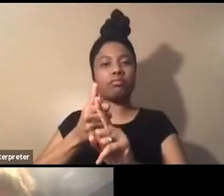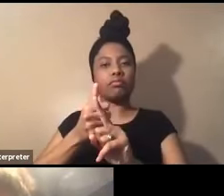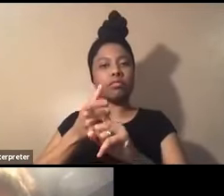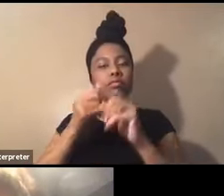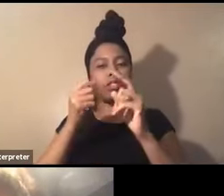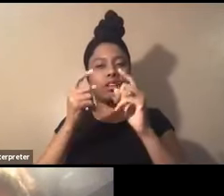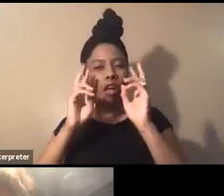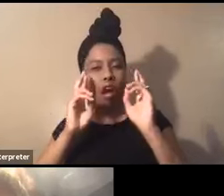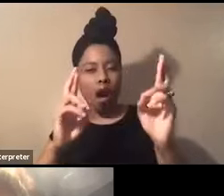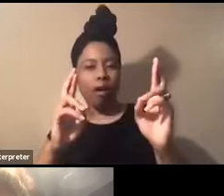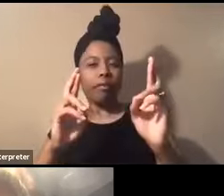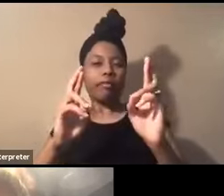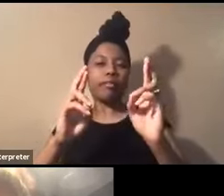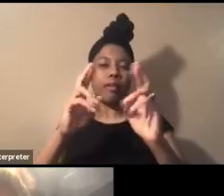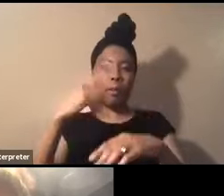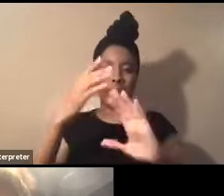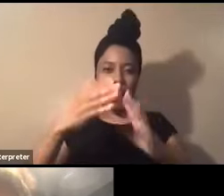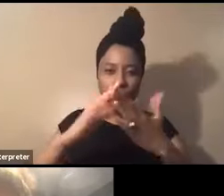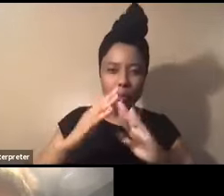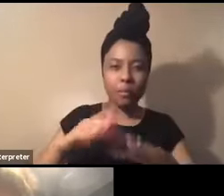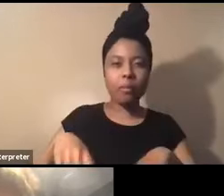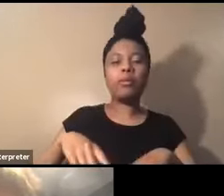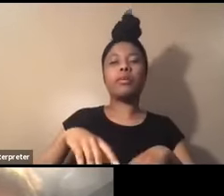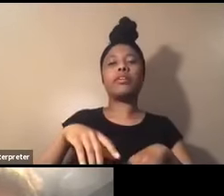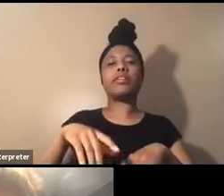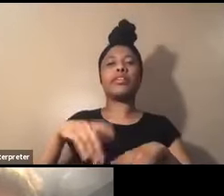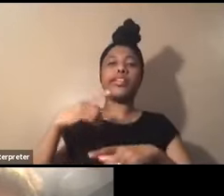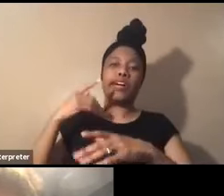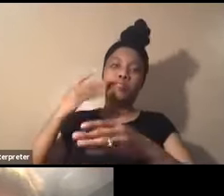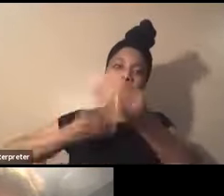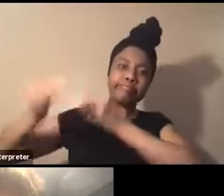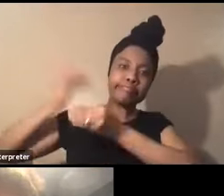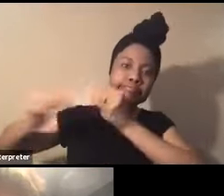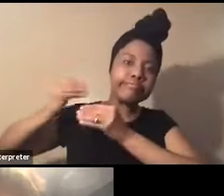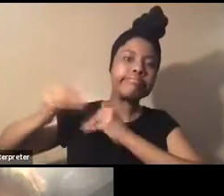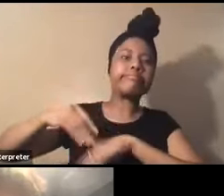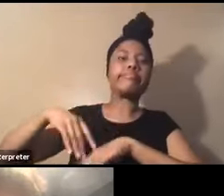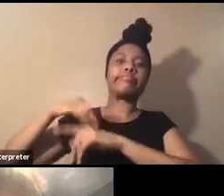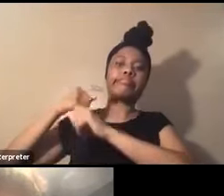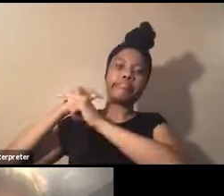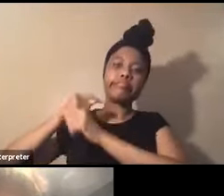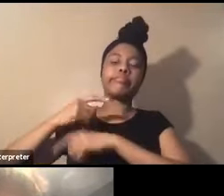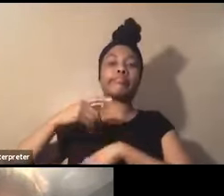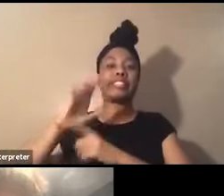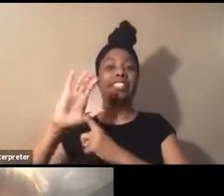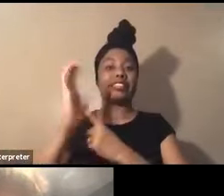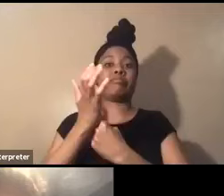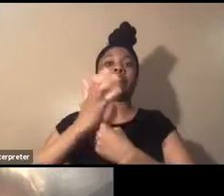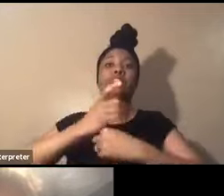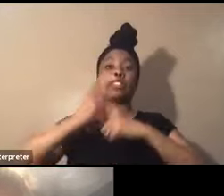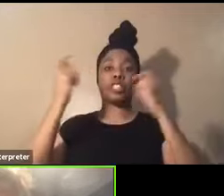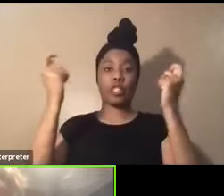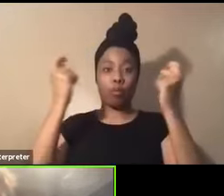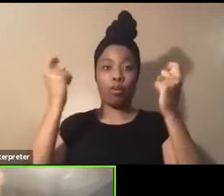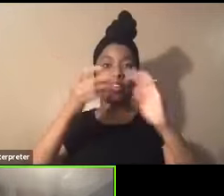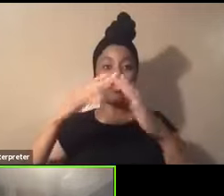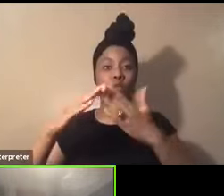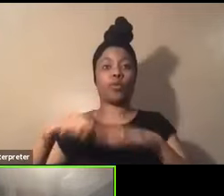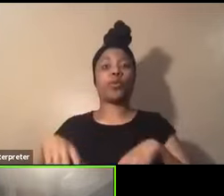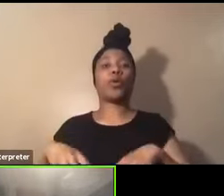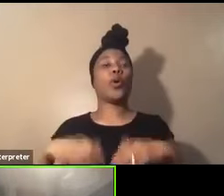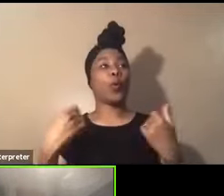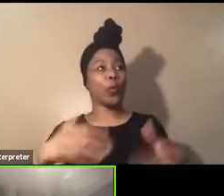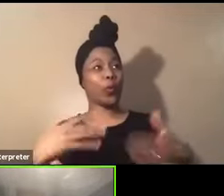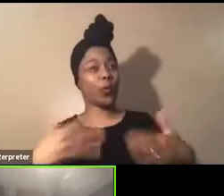of the community, our heritage, our ancestry, and the contributions to the community. Well, that's a lot of